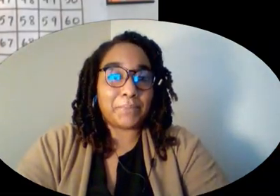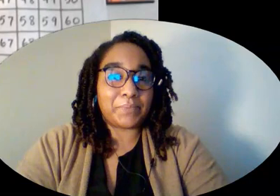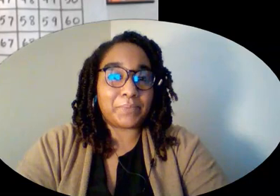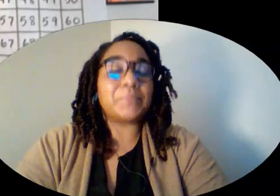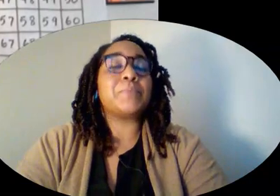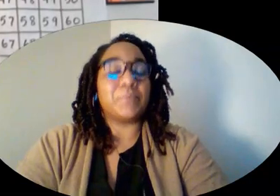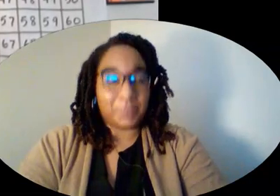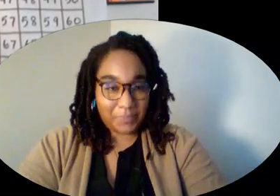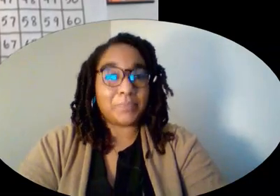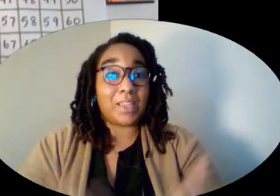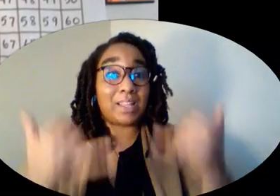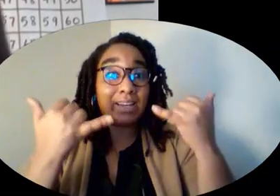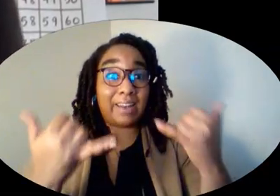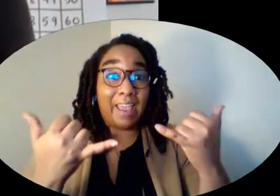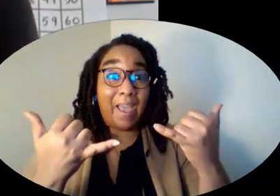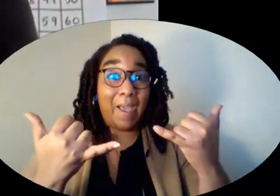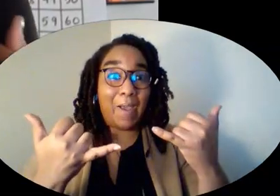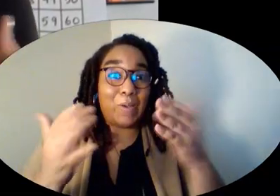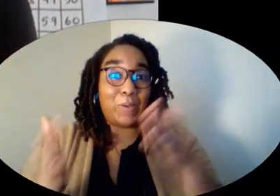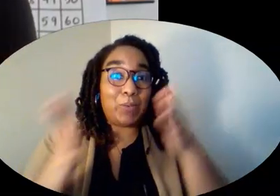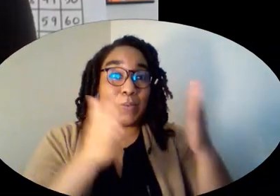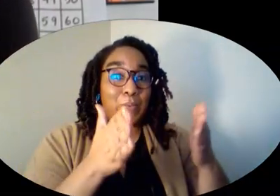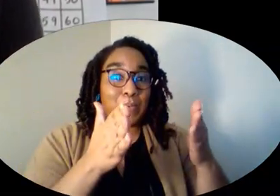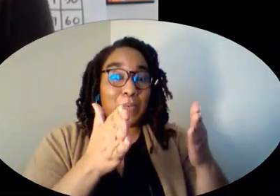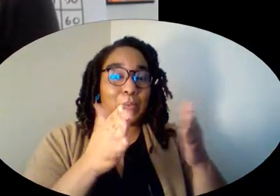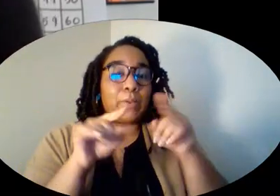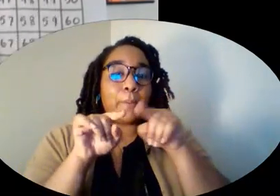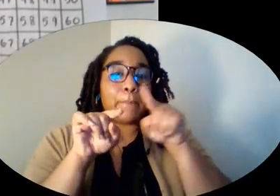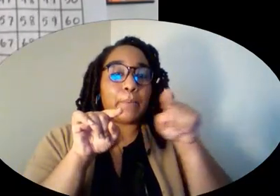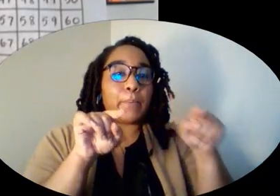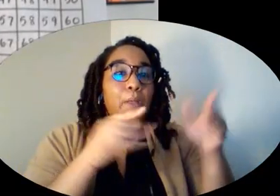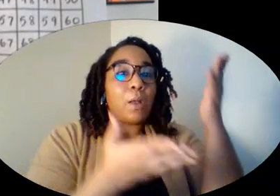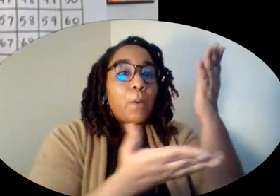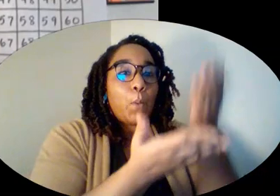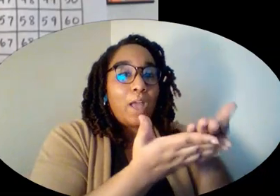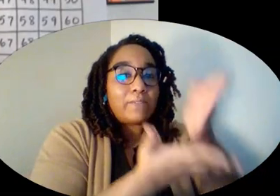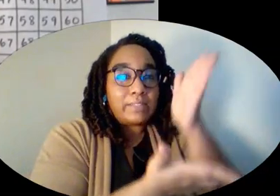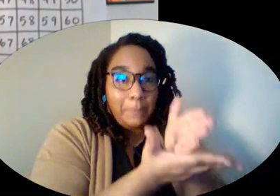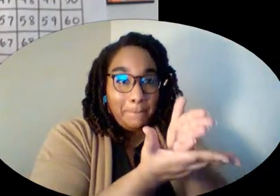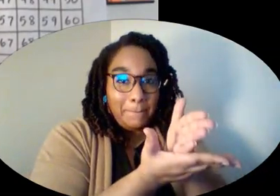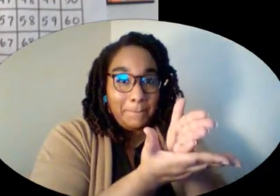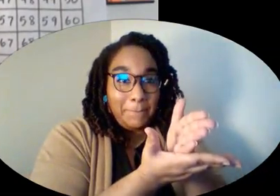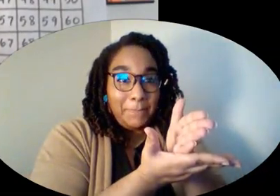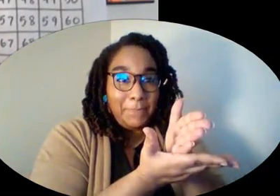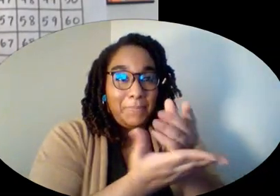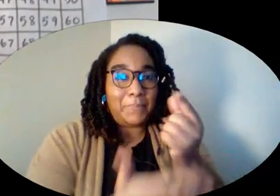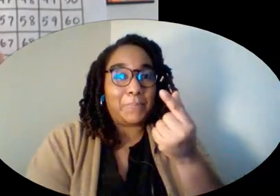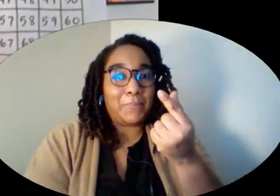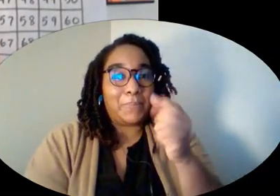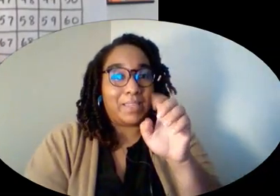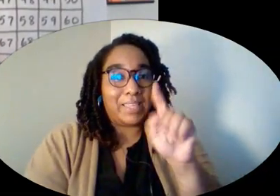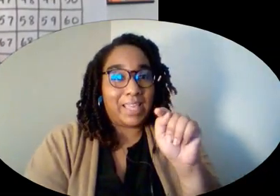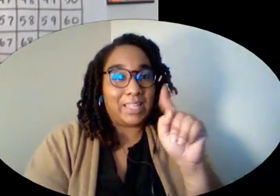And let's figure out what we're going to get to. Okay, I'm in my get to bag. I got my bag, right?